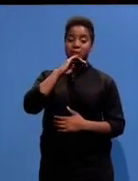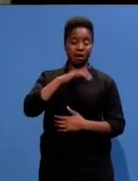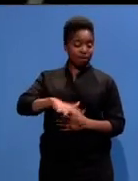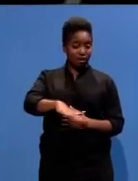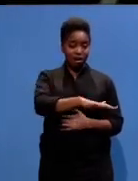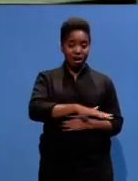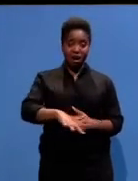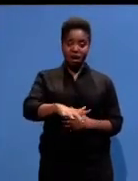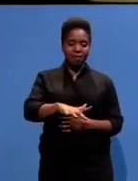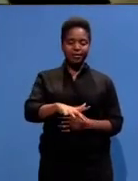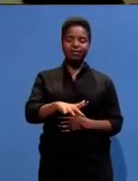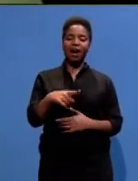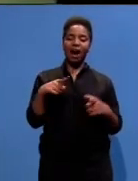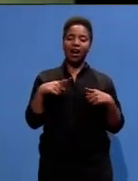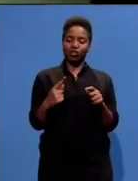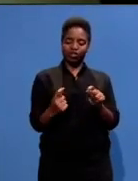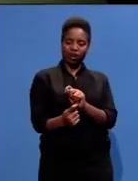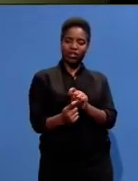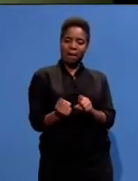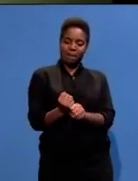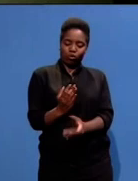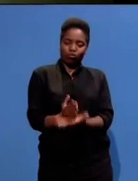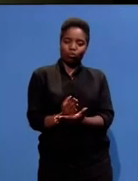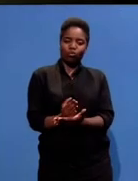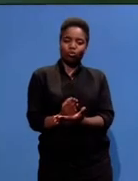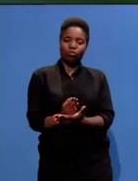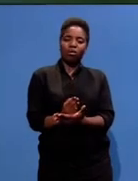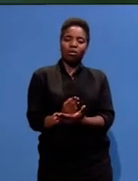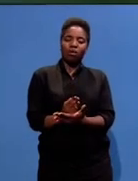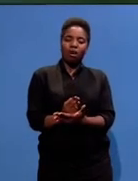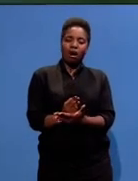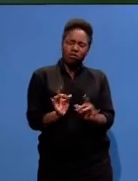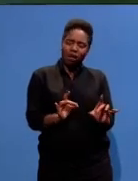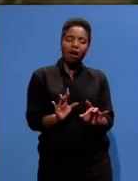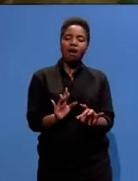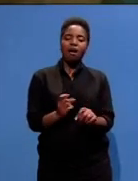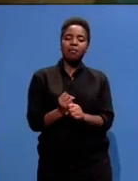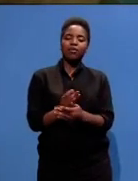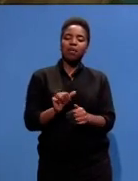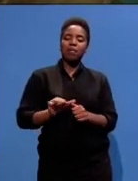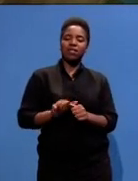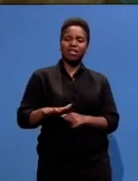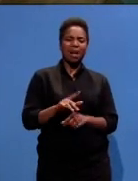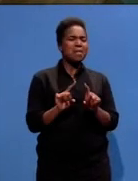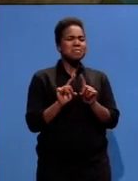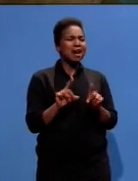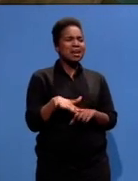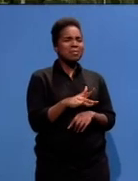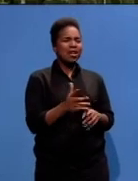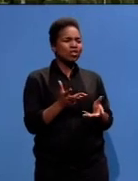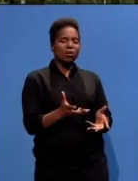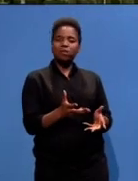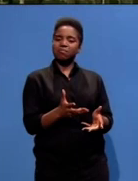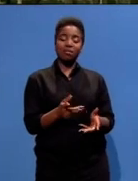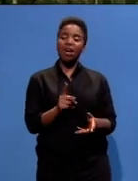to make it less intolerable. How do you change an environment like this? You have to